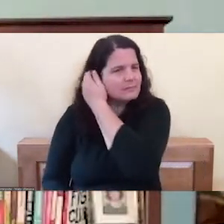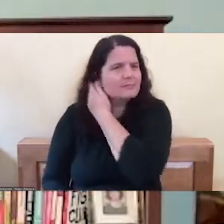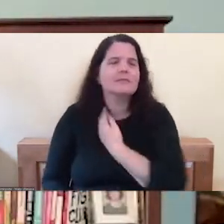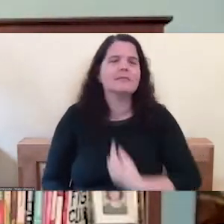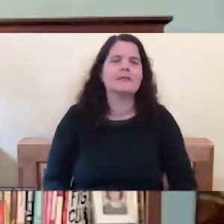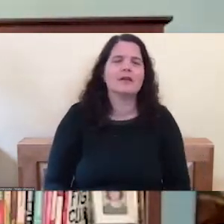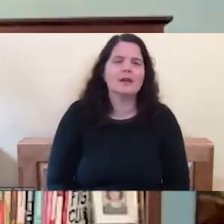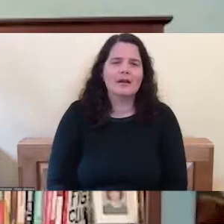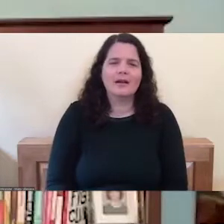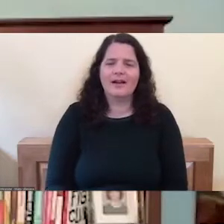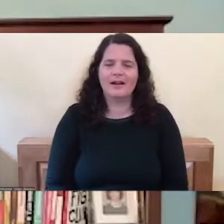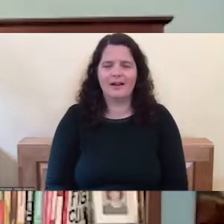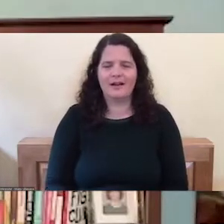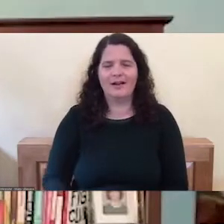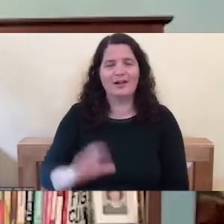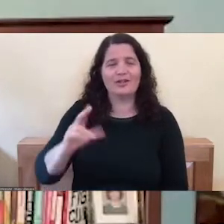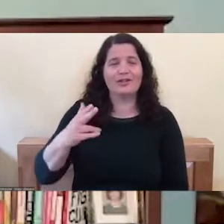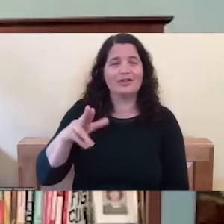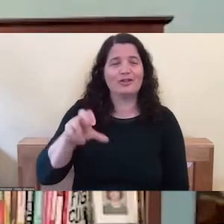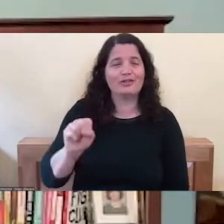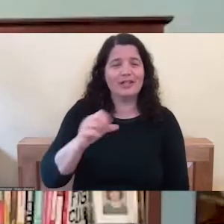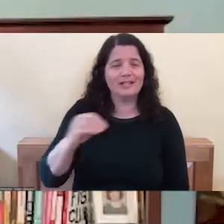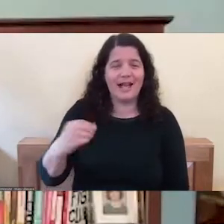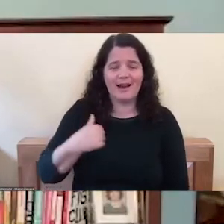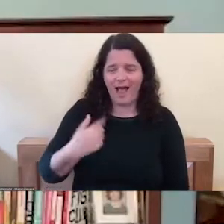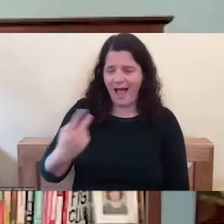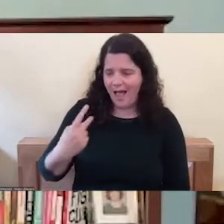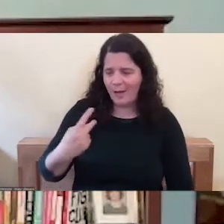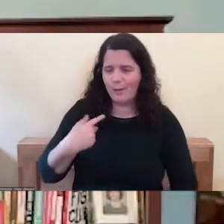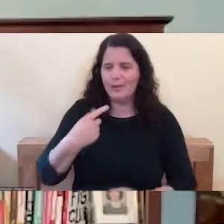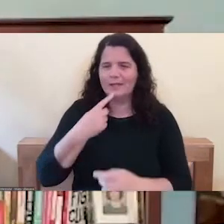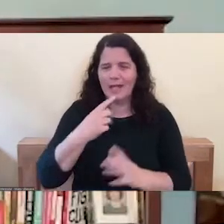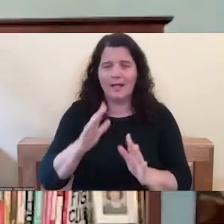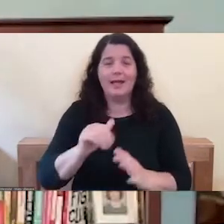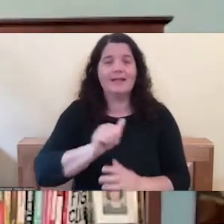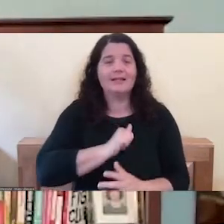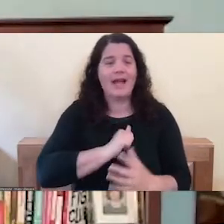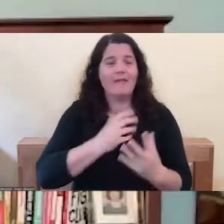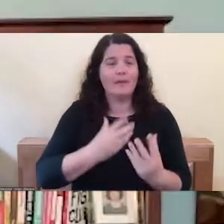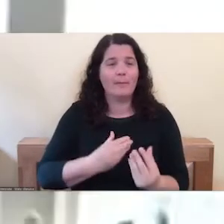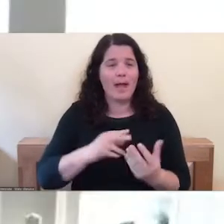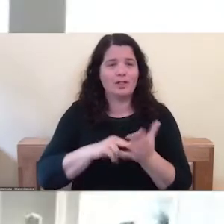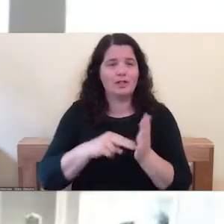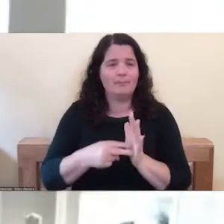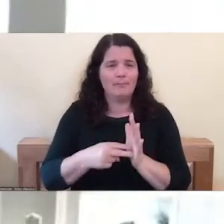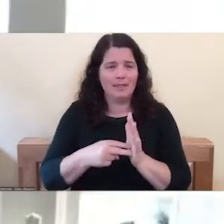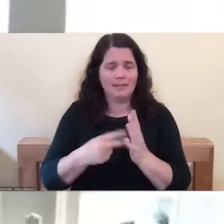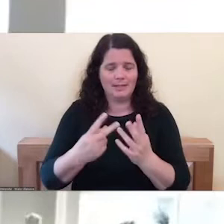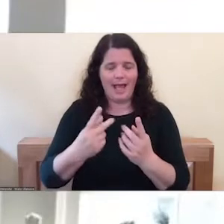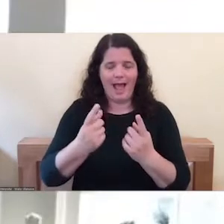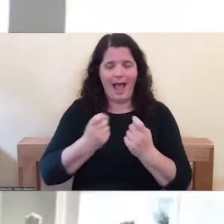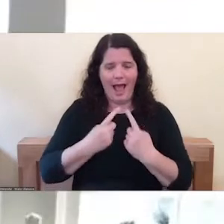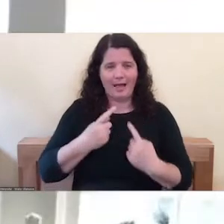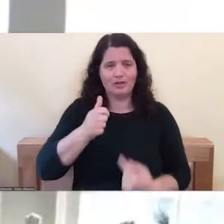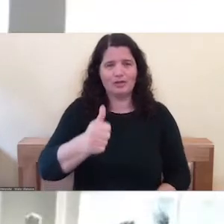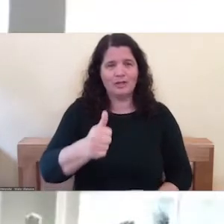-compassion really is just answering the question. What do I need right now? And we need different things. Sometimes